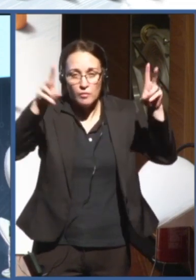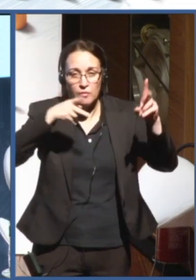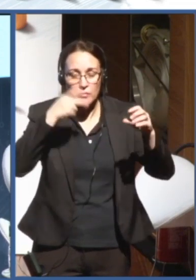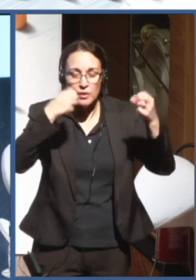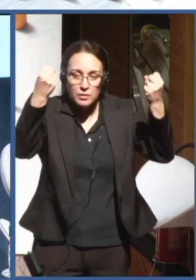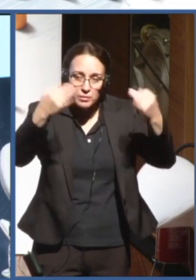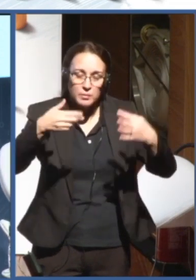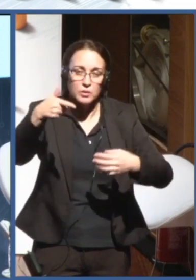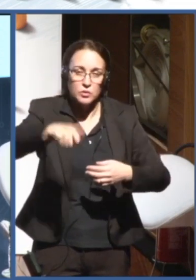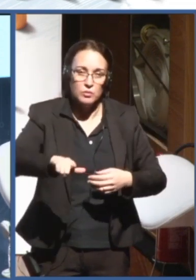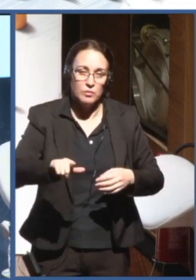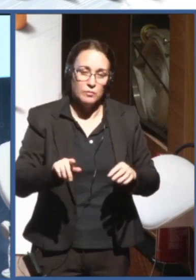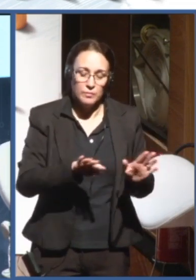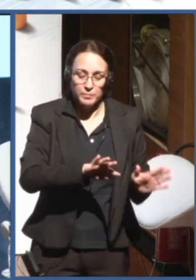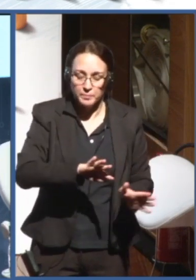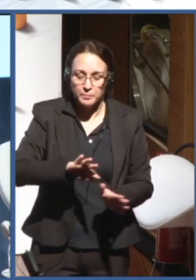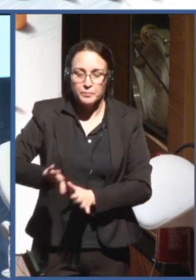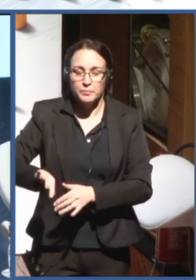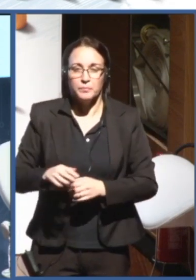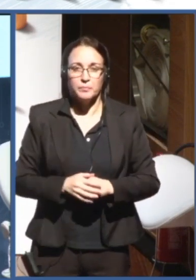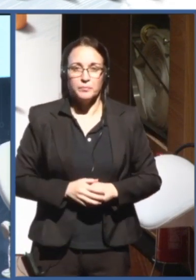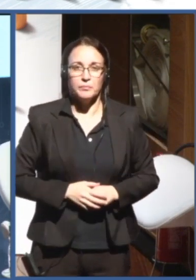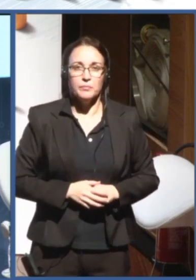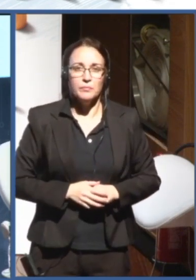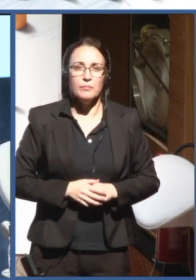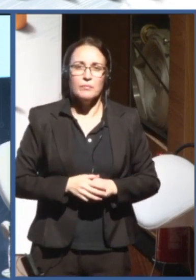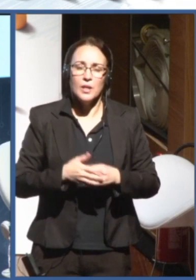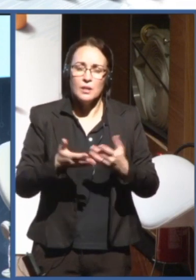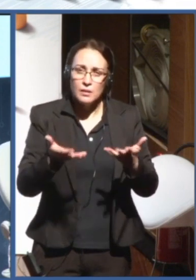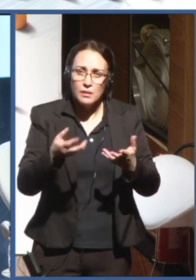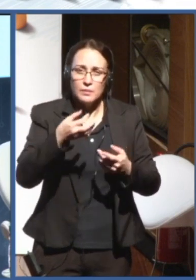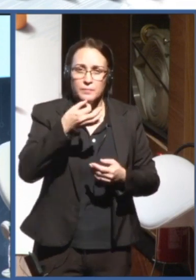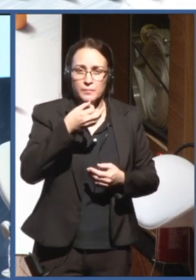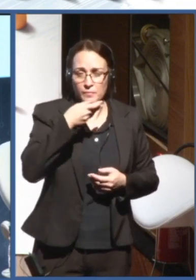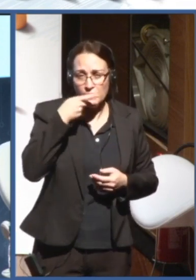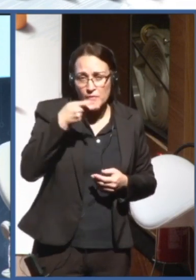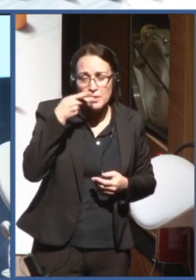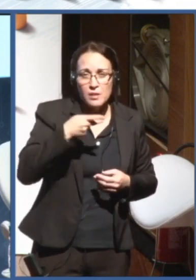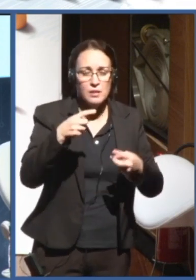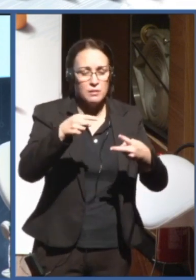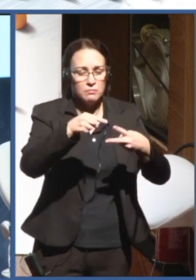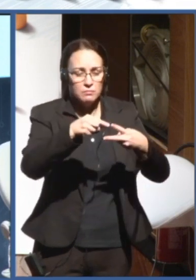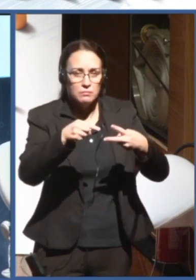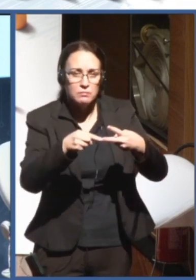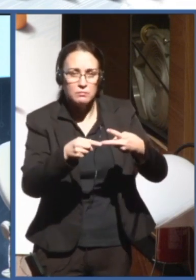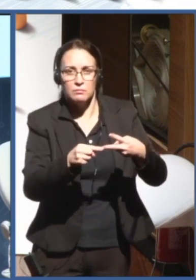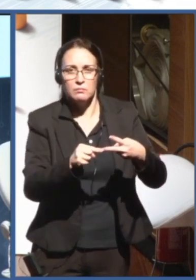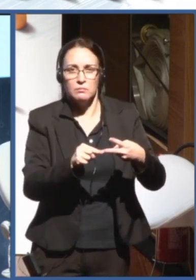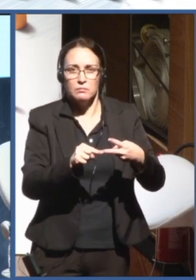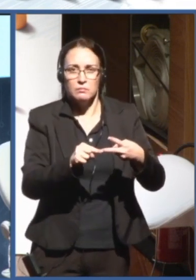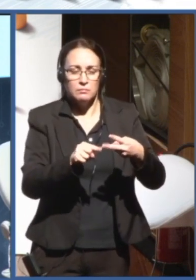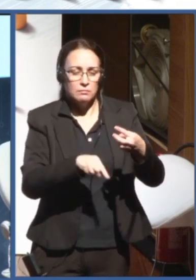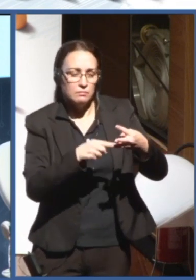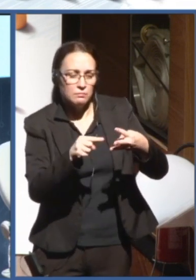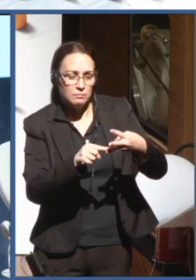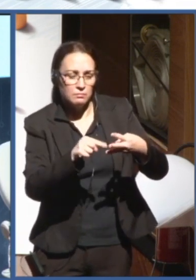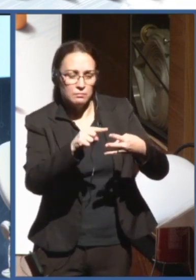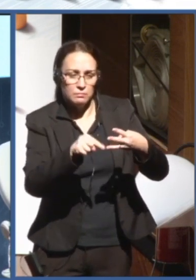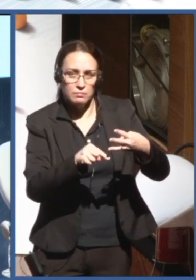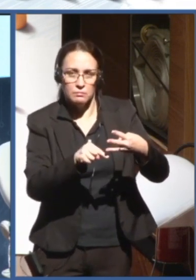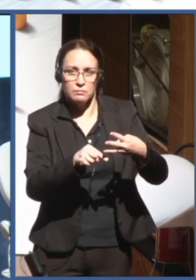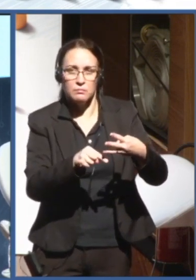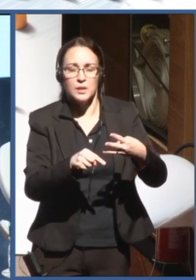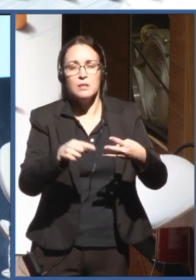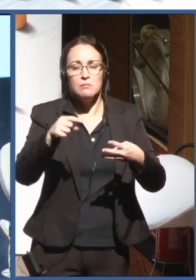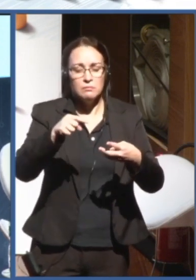mention these three options, these three practical ideas. And I can talk about other